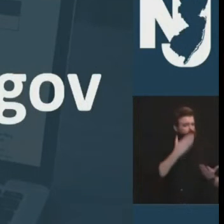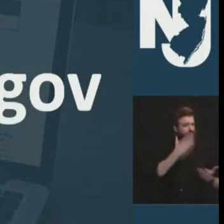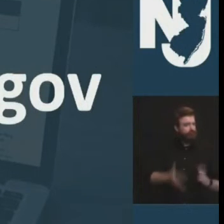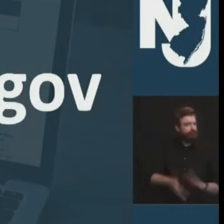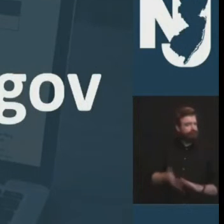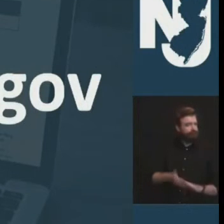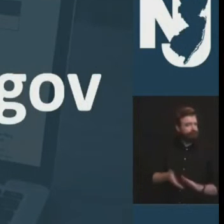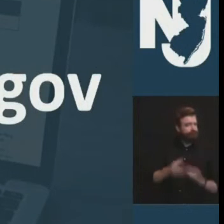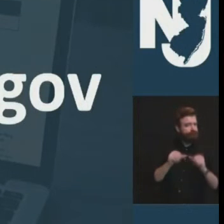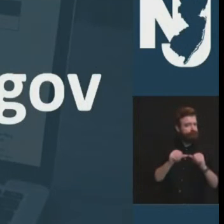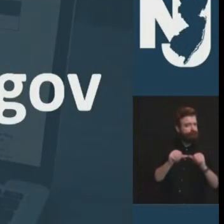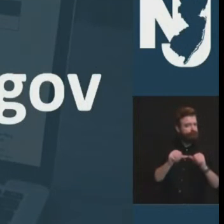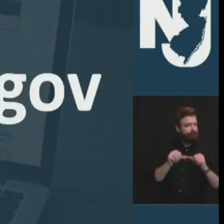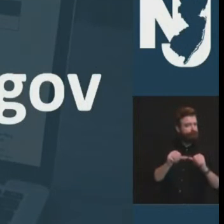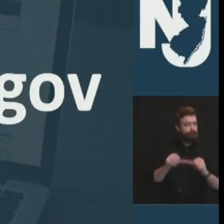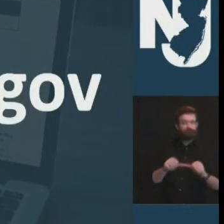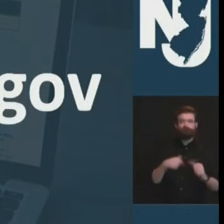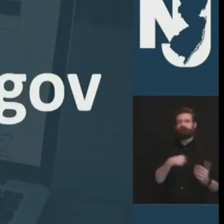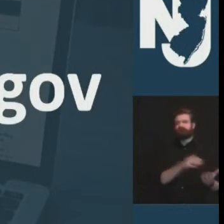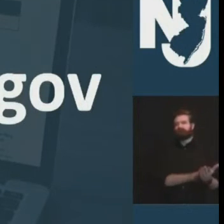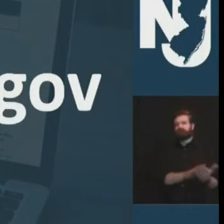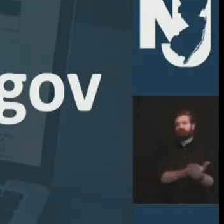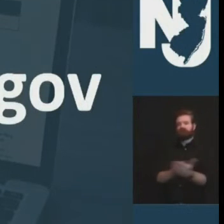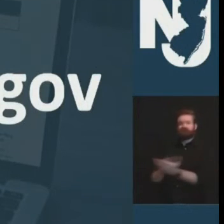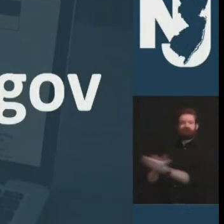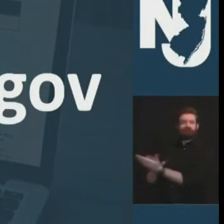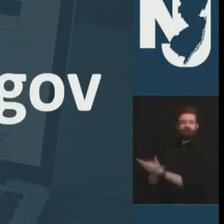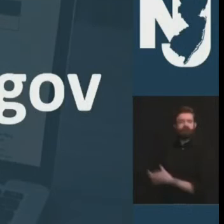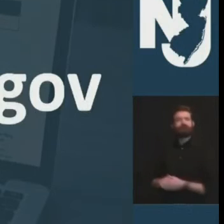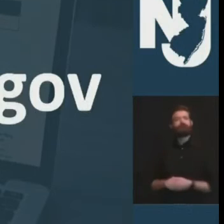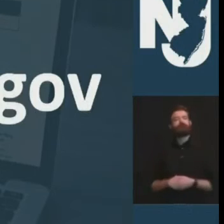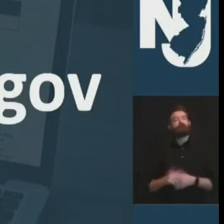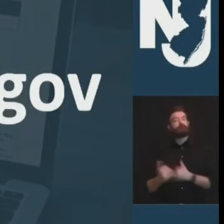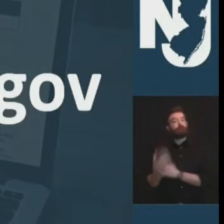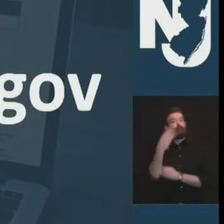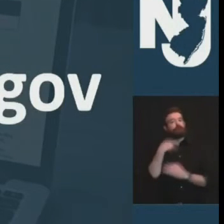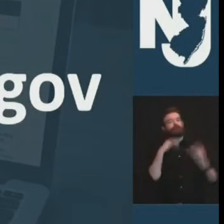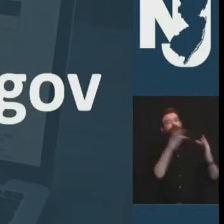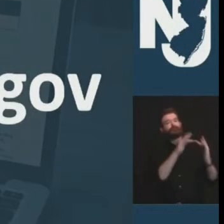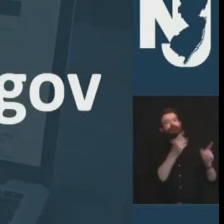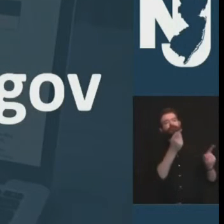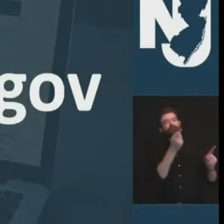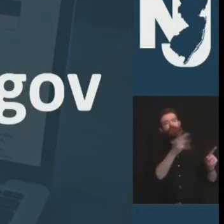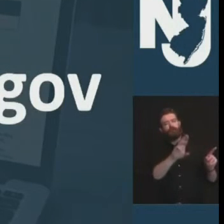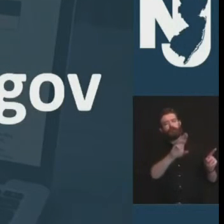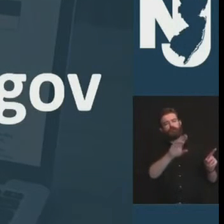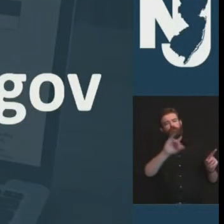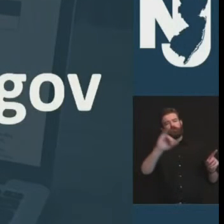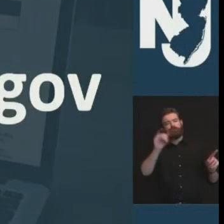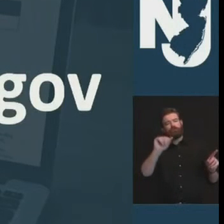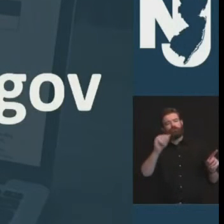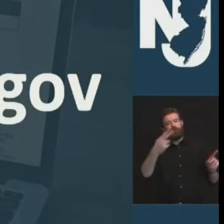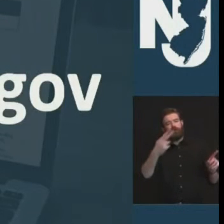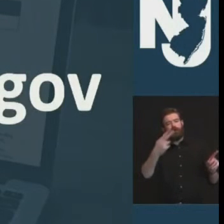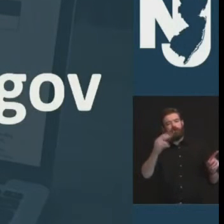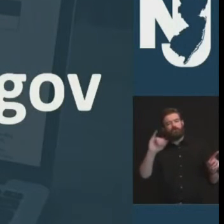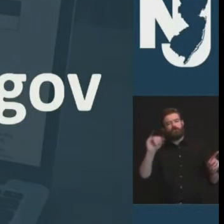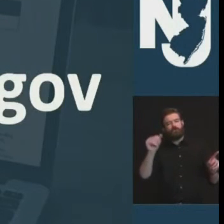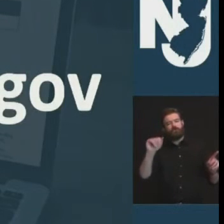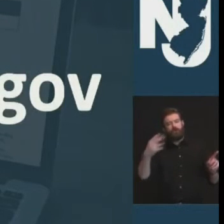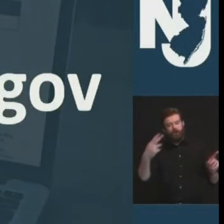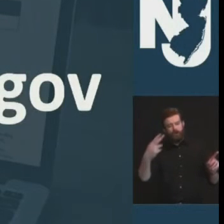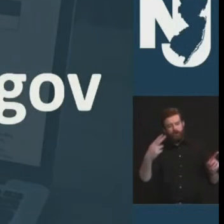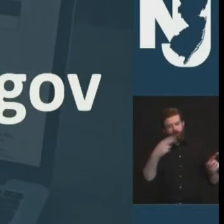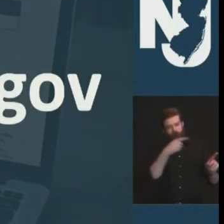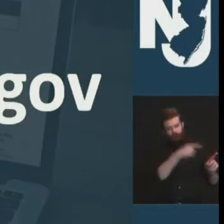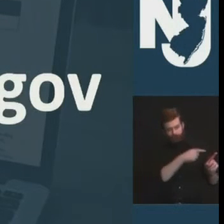forth this morning with another guy who's been a great advisor to us dr ashish ja when this whole pandemic began he was at harvard and